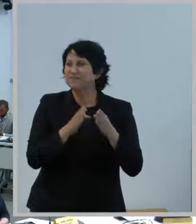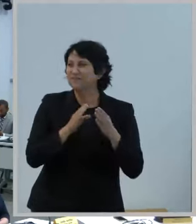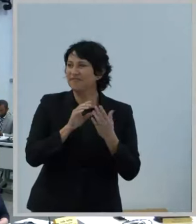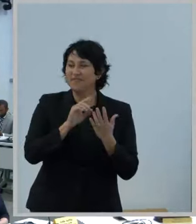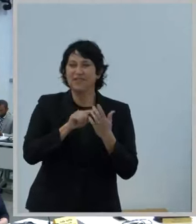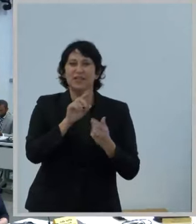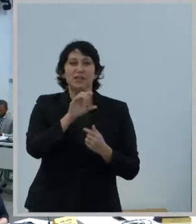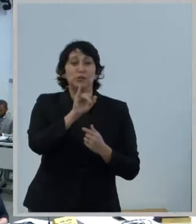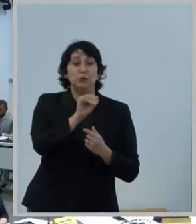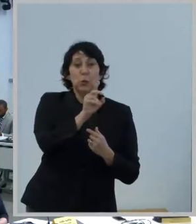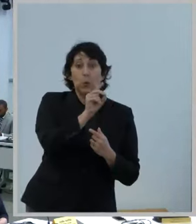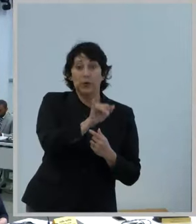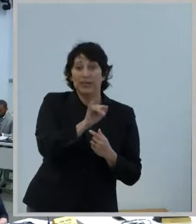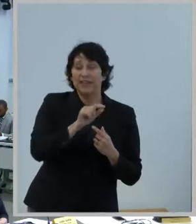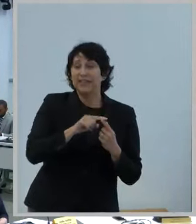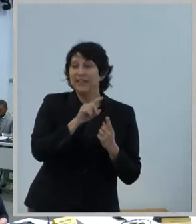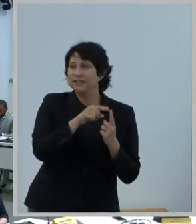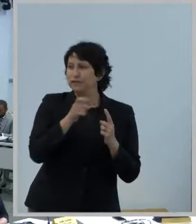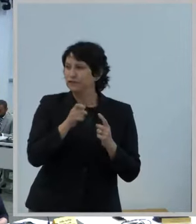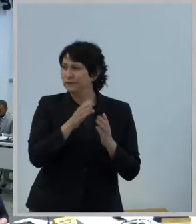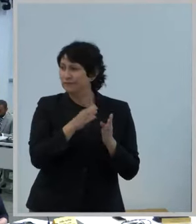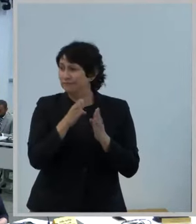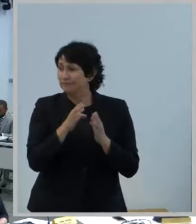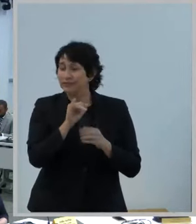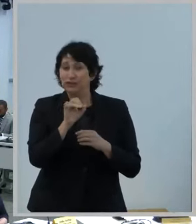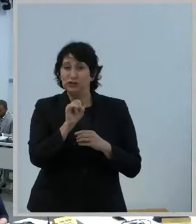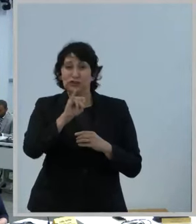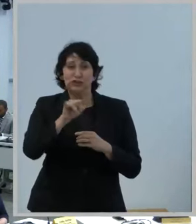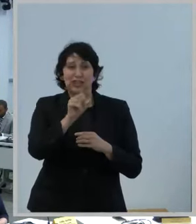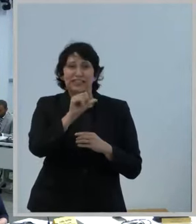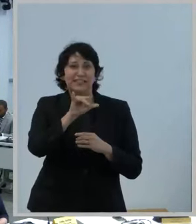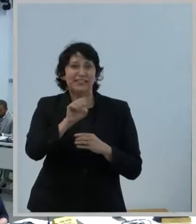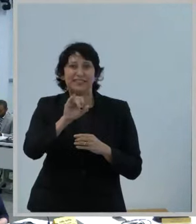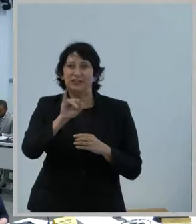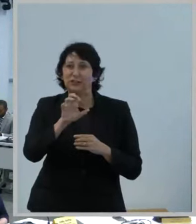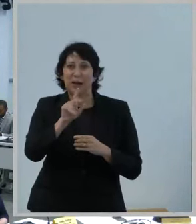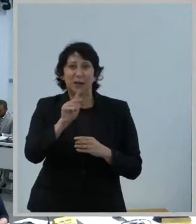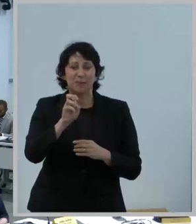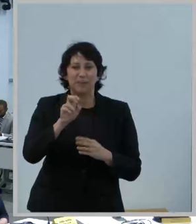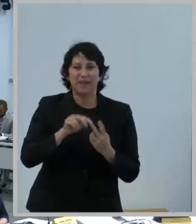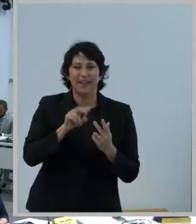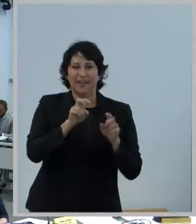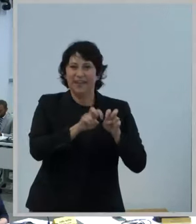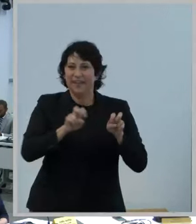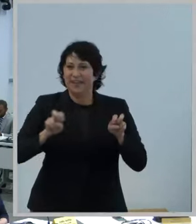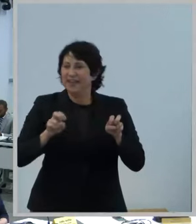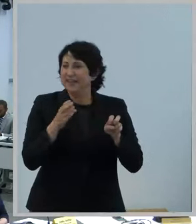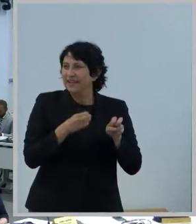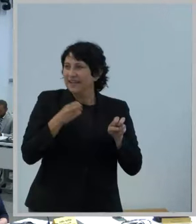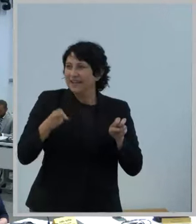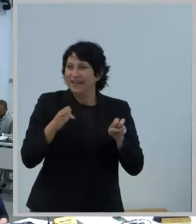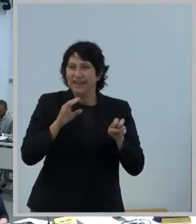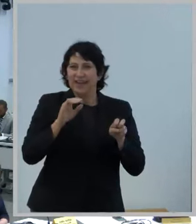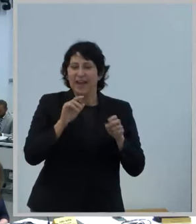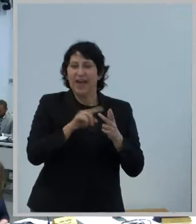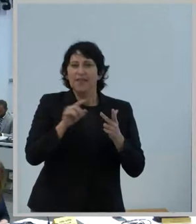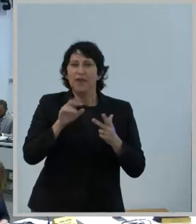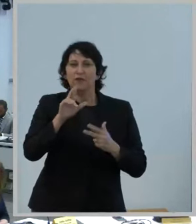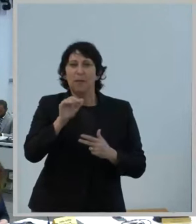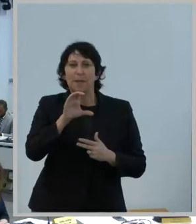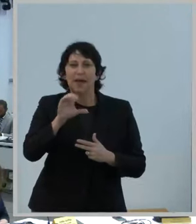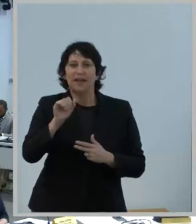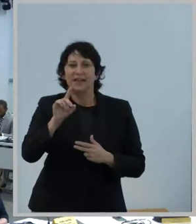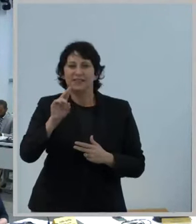Jody Griffin, who's the Division Chief in TAPD, Jesse Jackman, who's Deputy Chief in TAPD, Rebecca